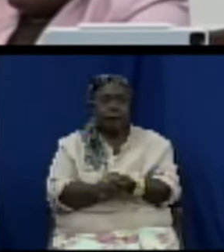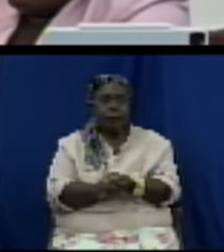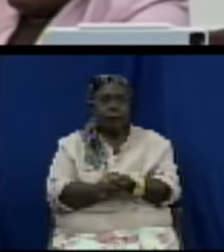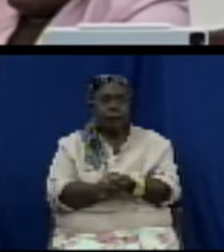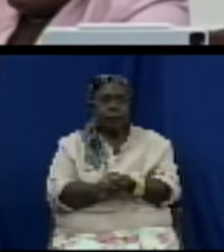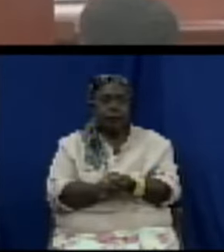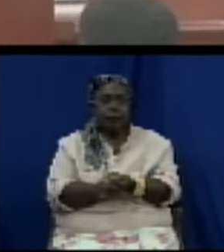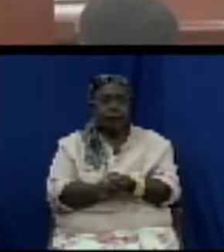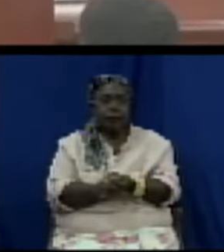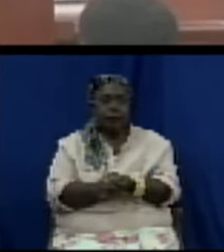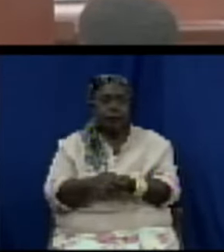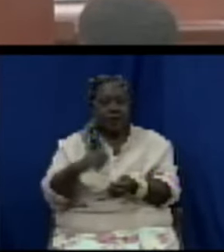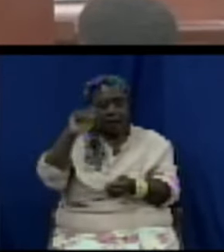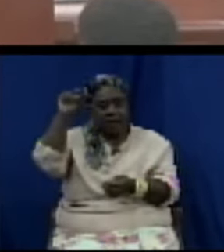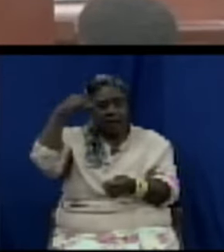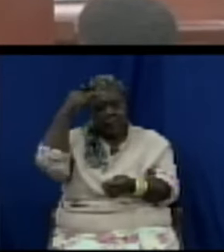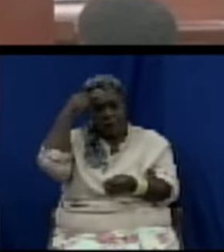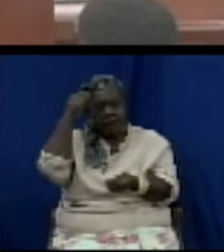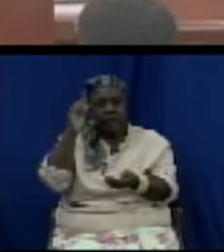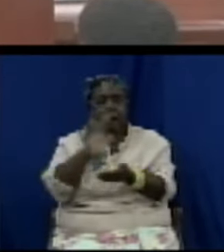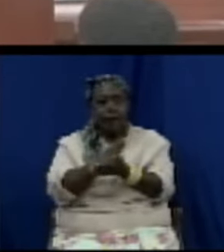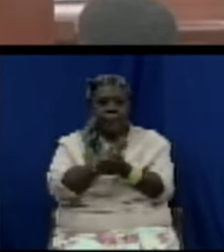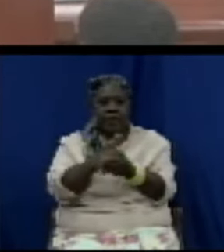Government notices.